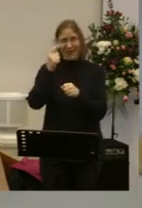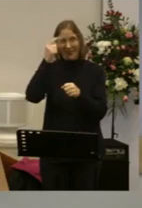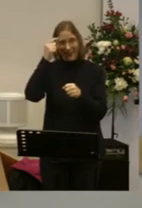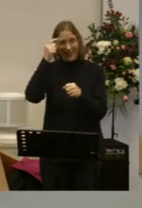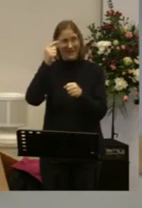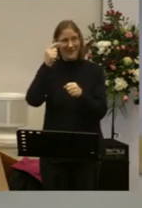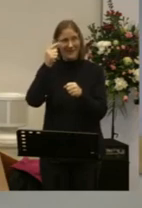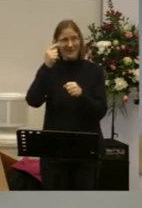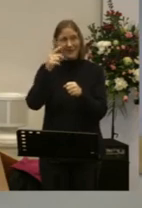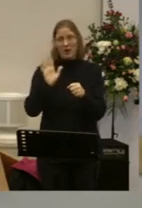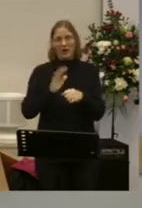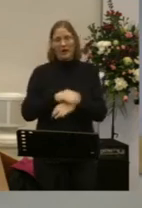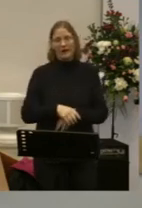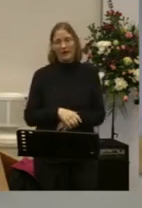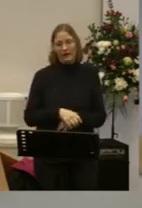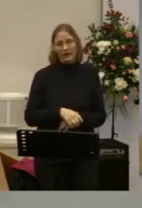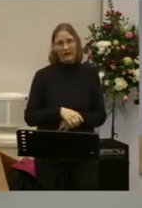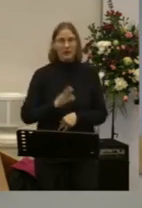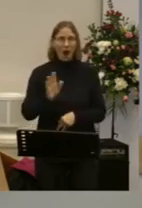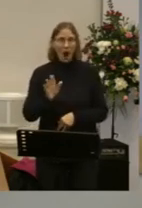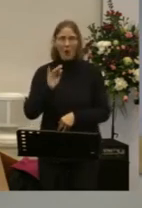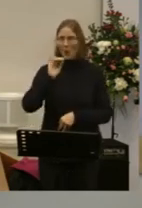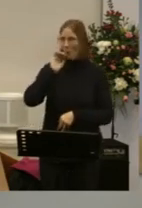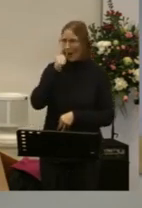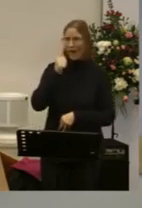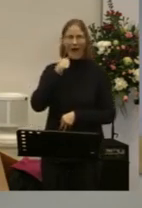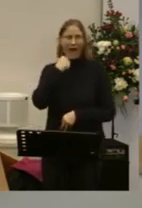You would be out that door every single day